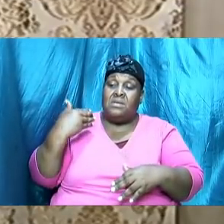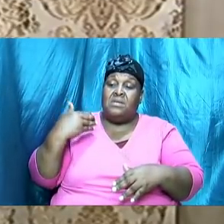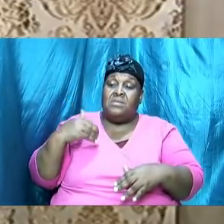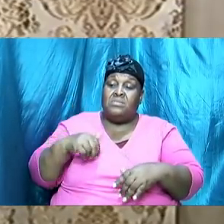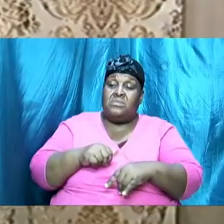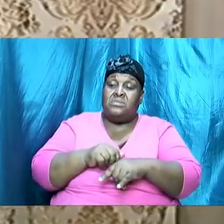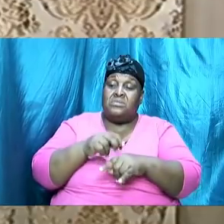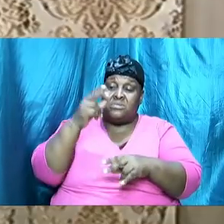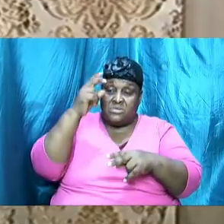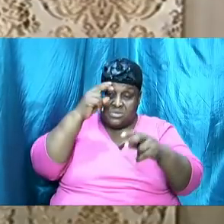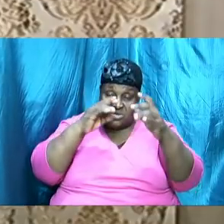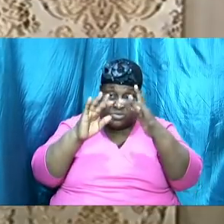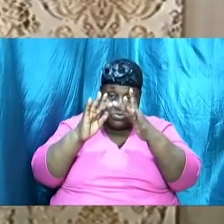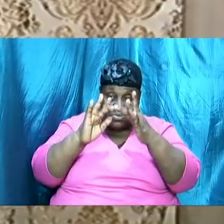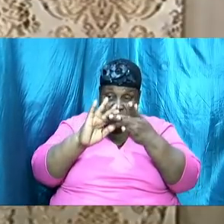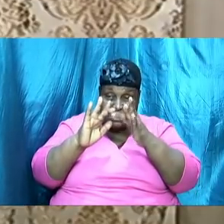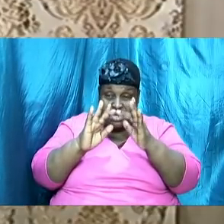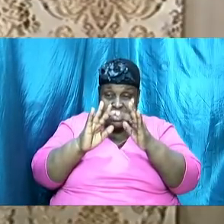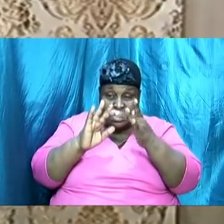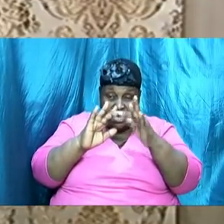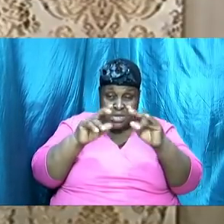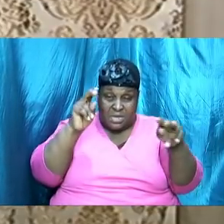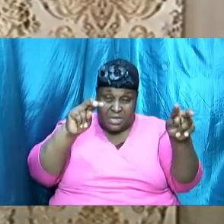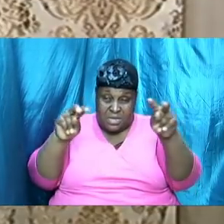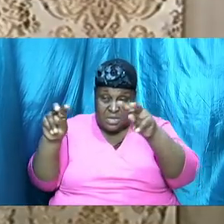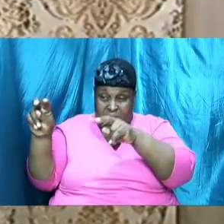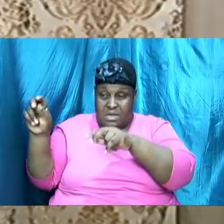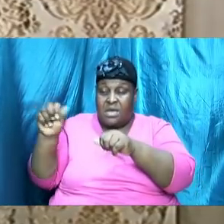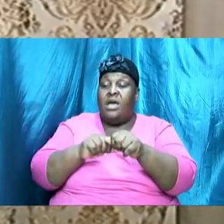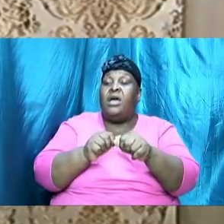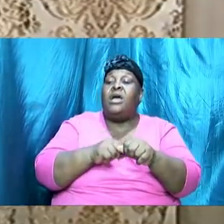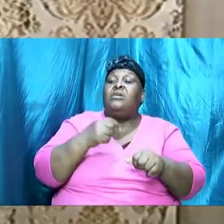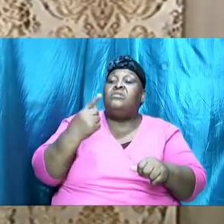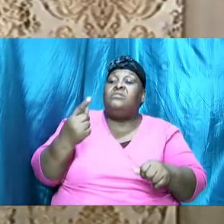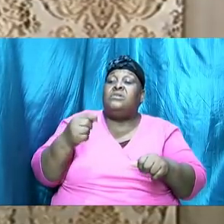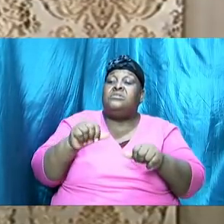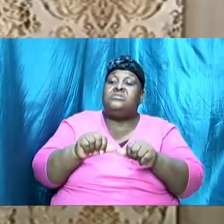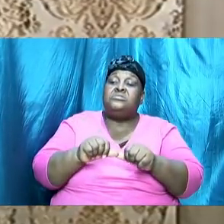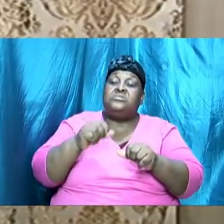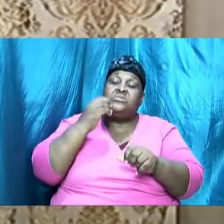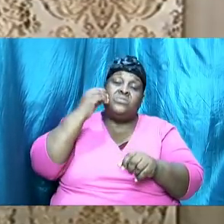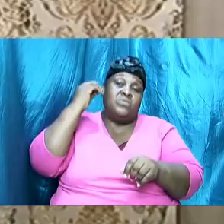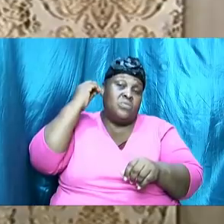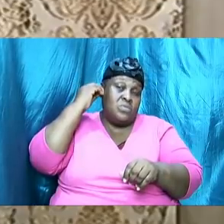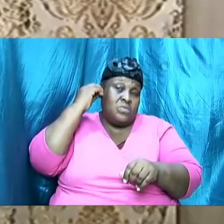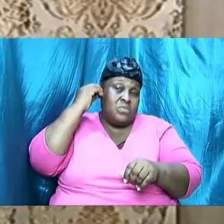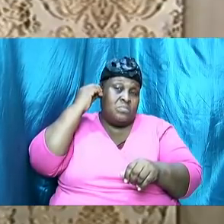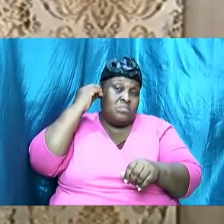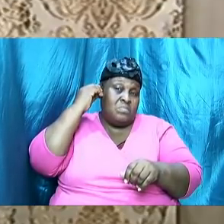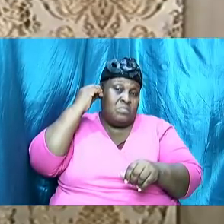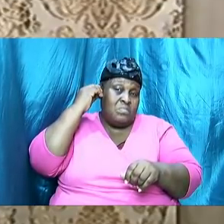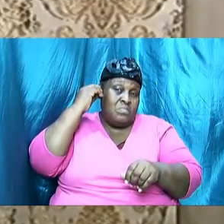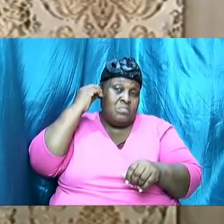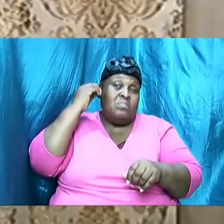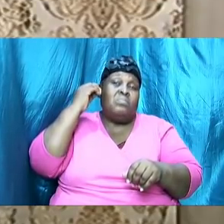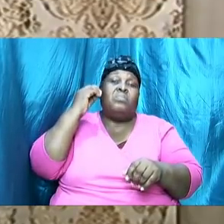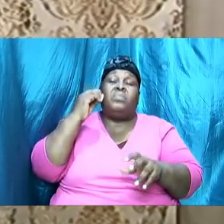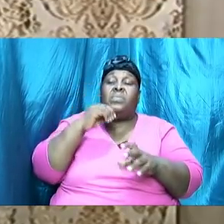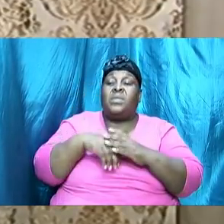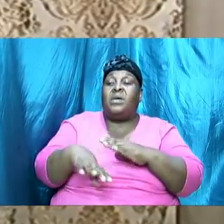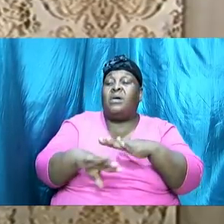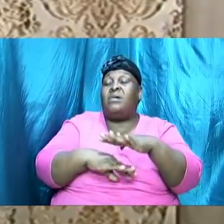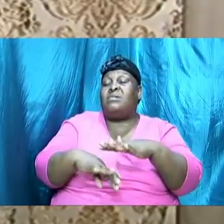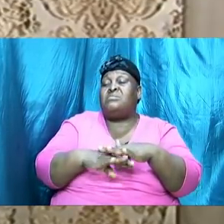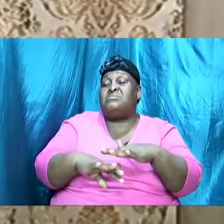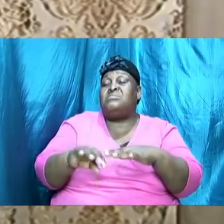across and everyone stayed at home participated and indeed under the